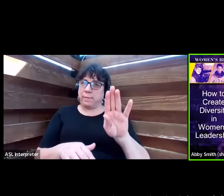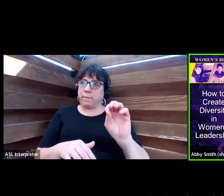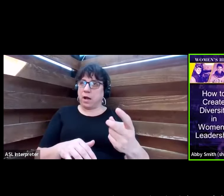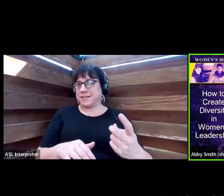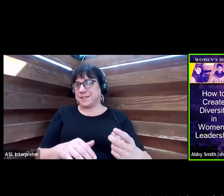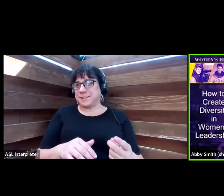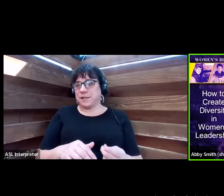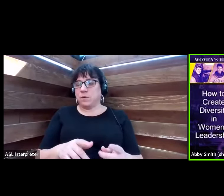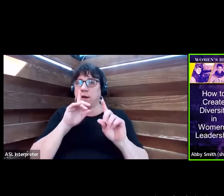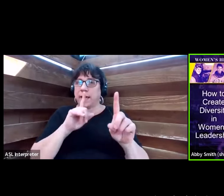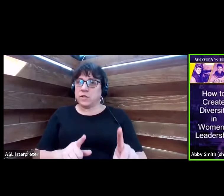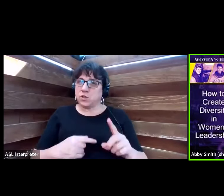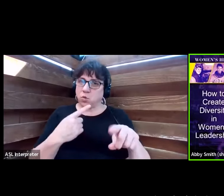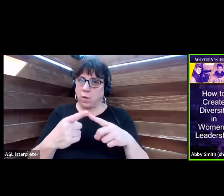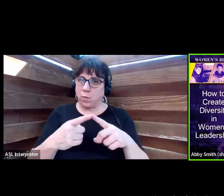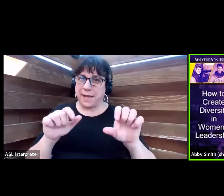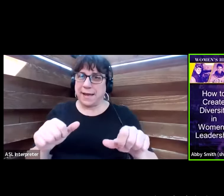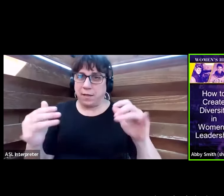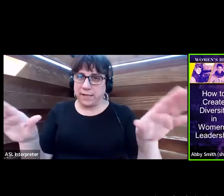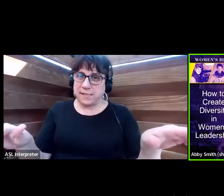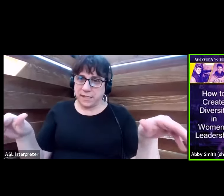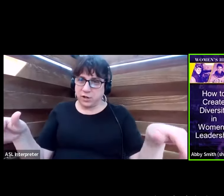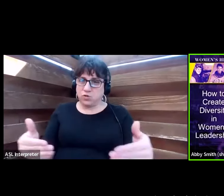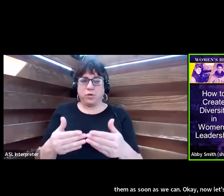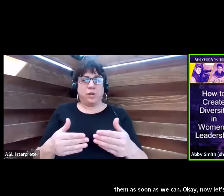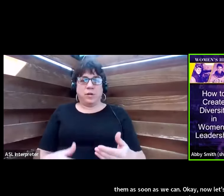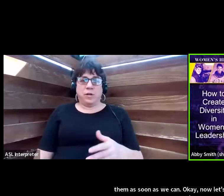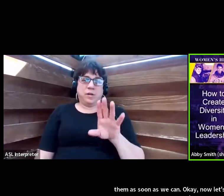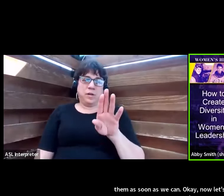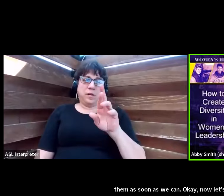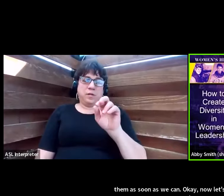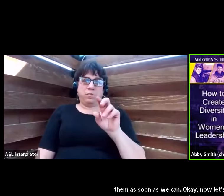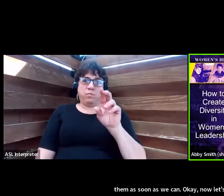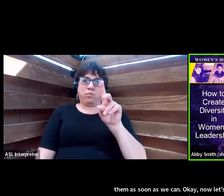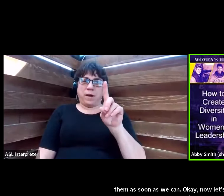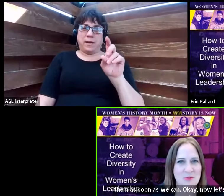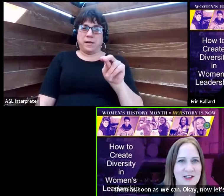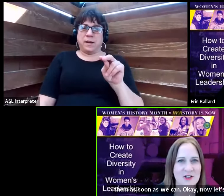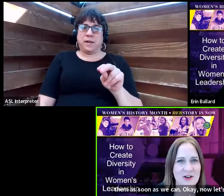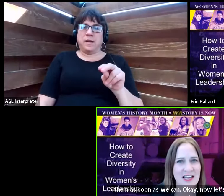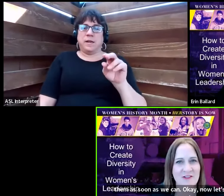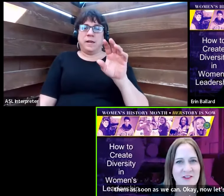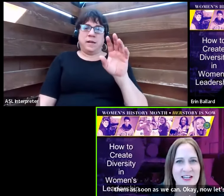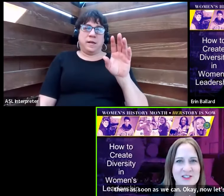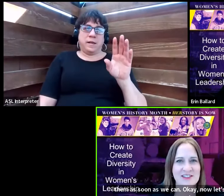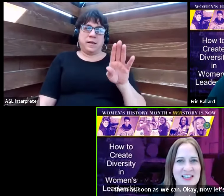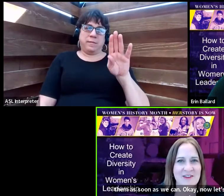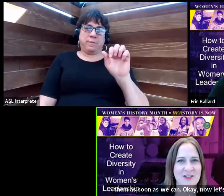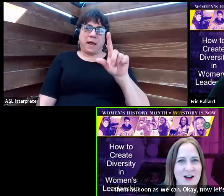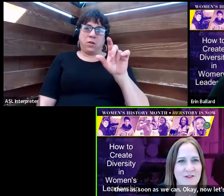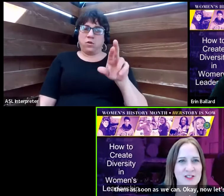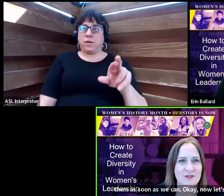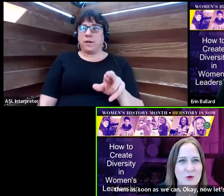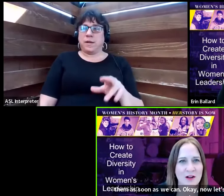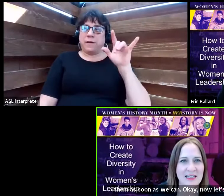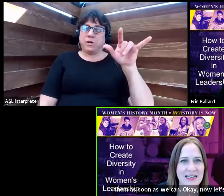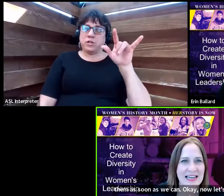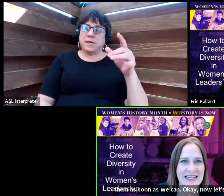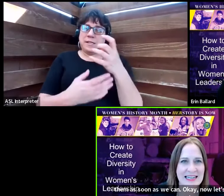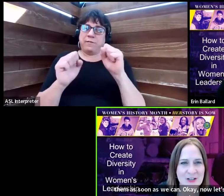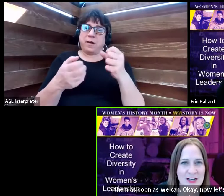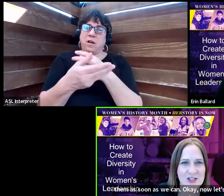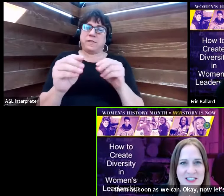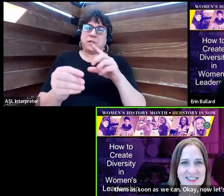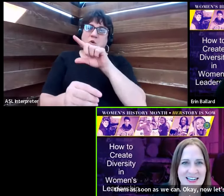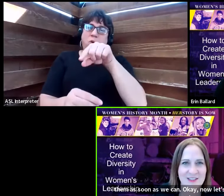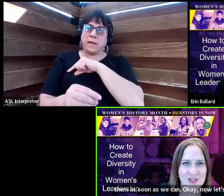Okay, now let's introduce the speakers. Bring on down Erin Ballard, Branch Manager, Aviation Safety, Office of Quality